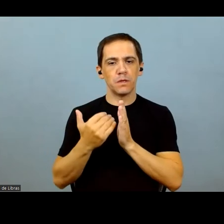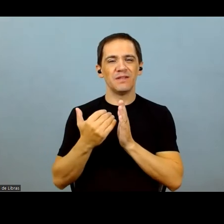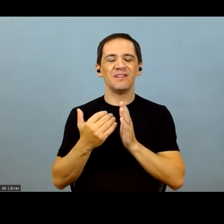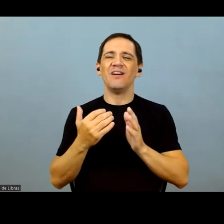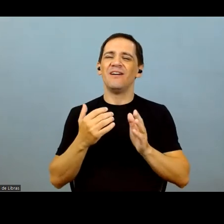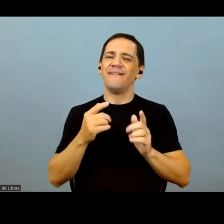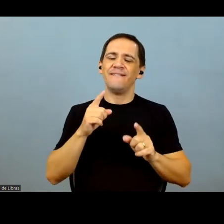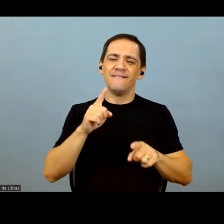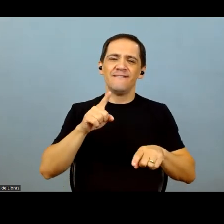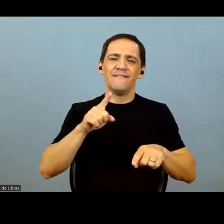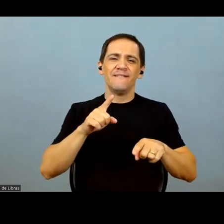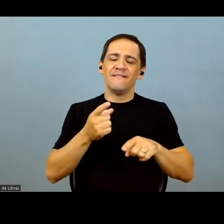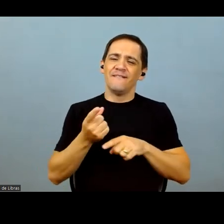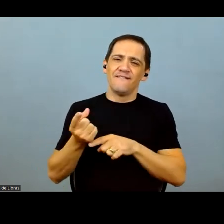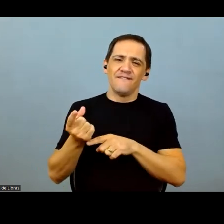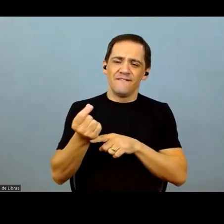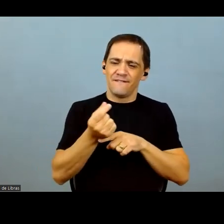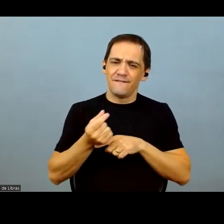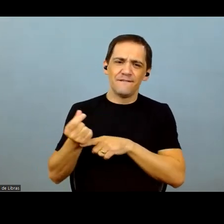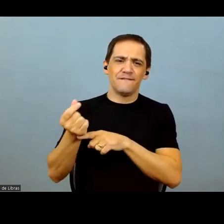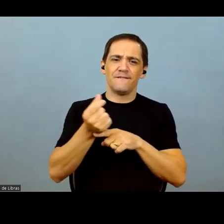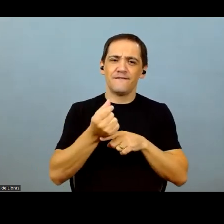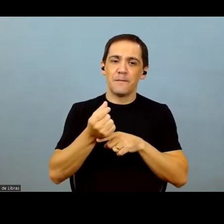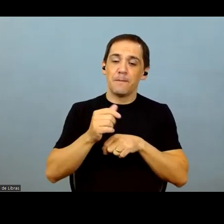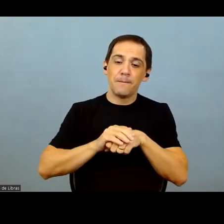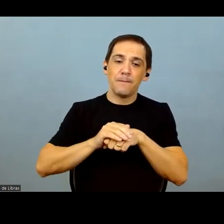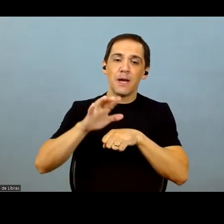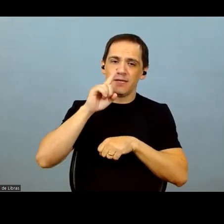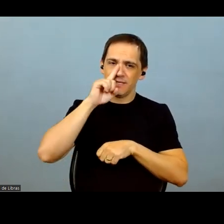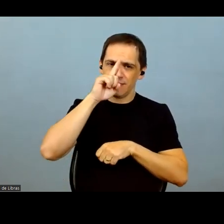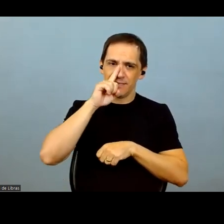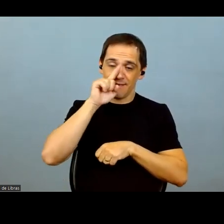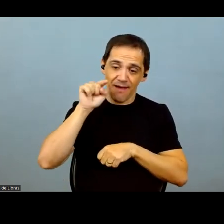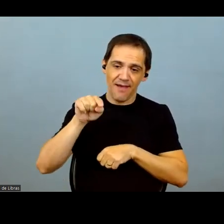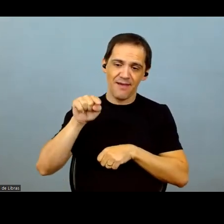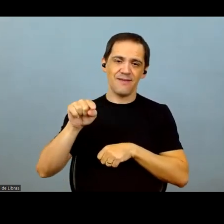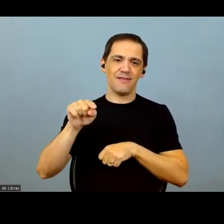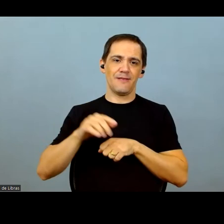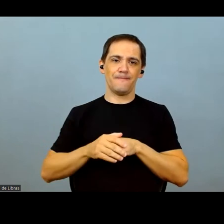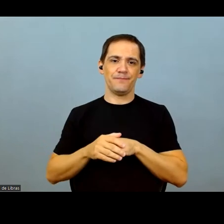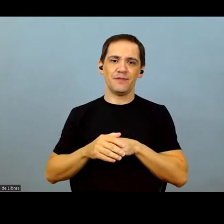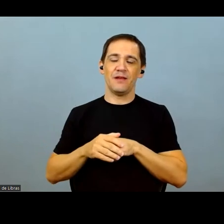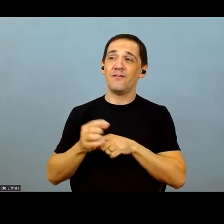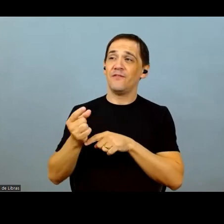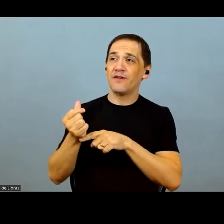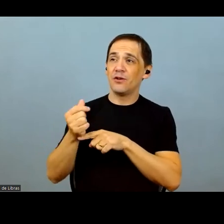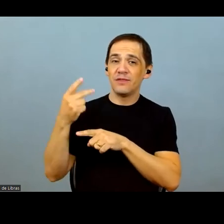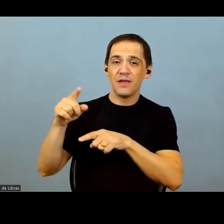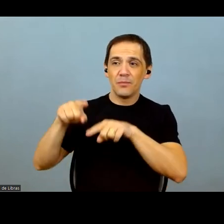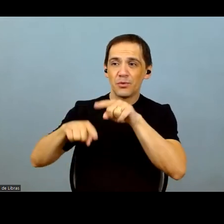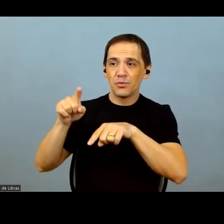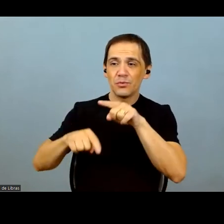effect as well. For me, prices is where the risk